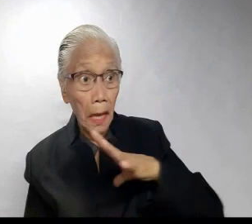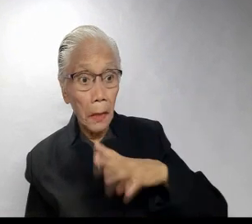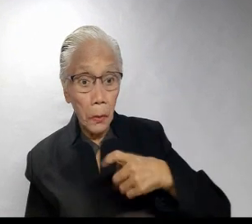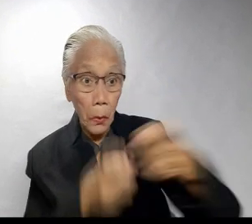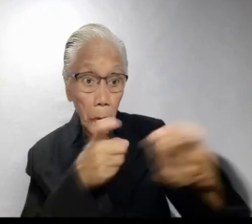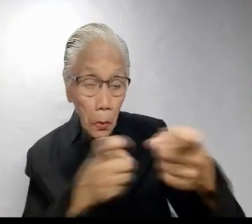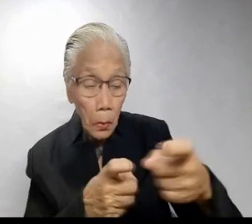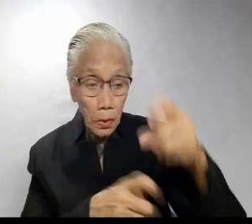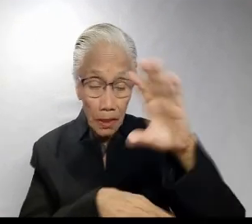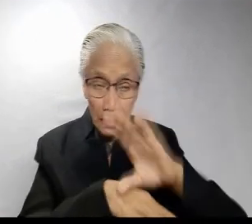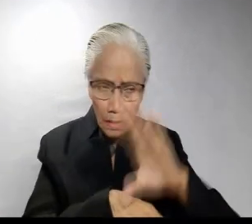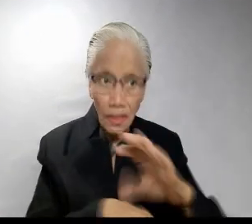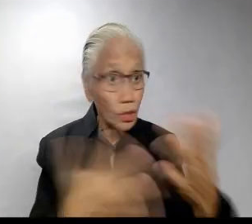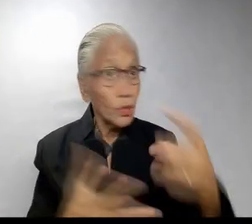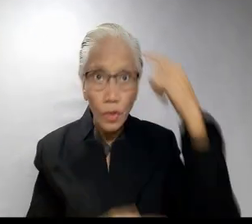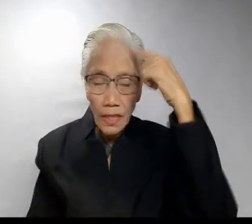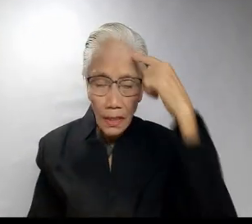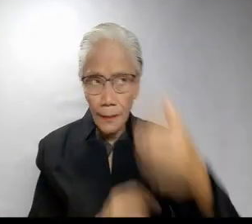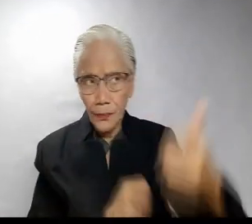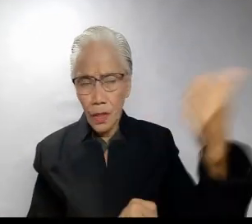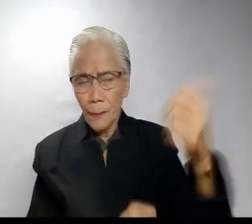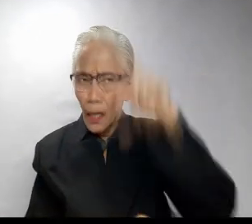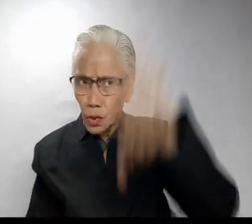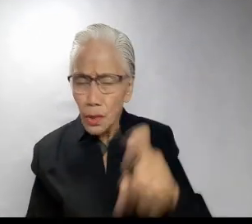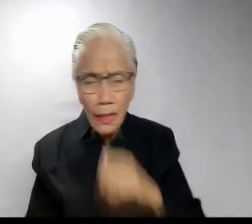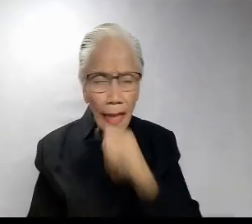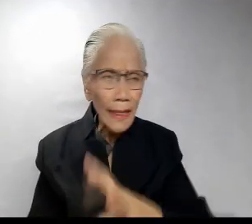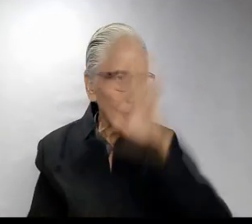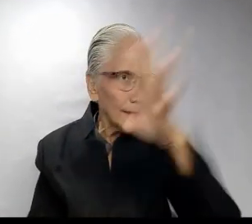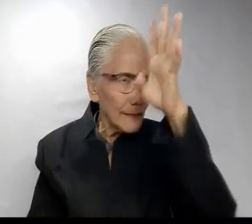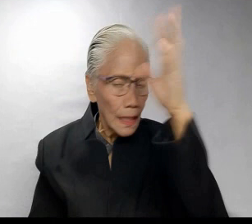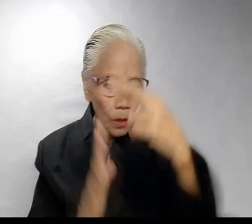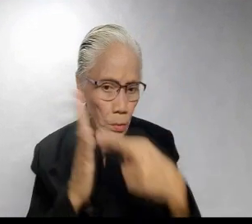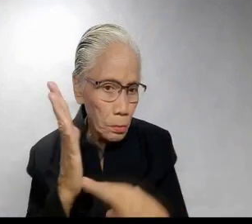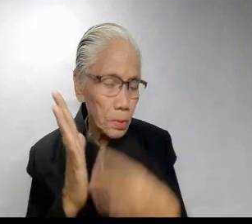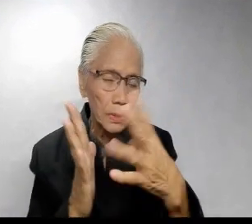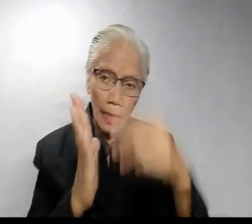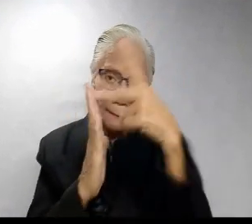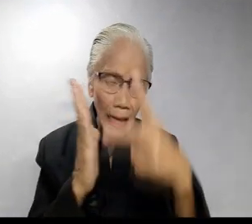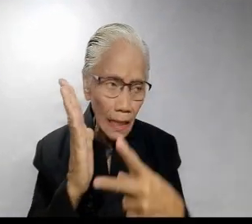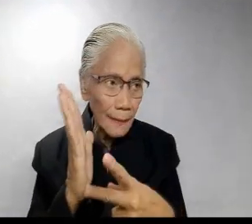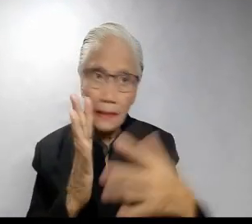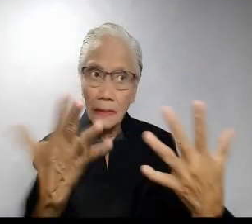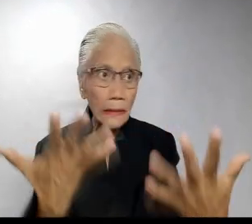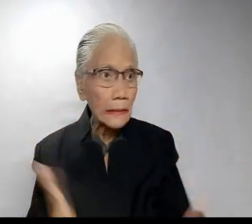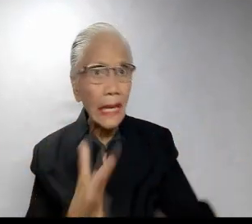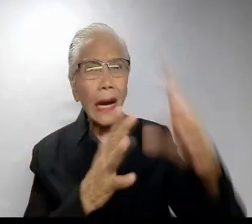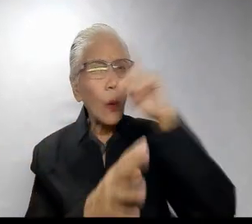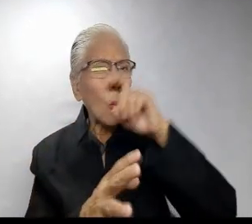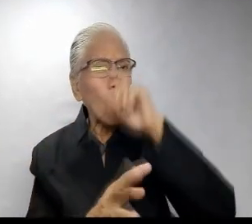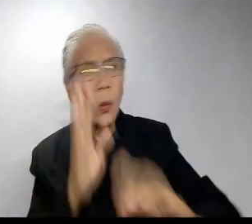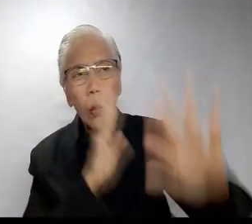old men who rule the Church, ayan ang isip ng iba eh, should not invent rules and policies that